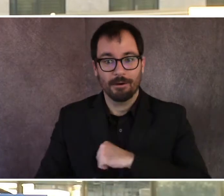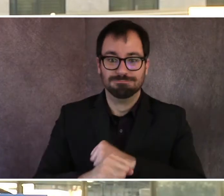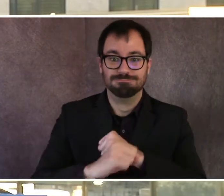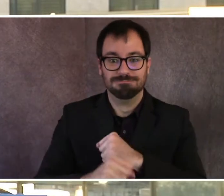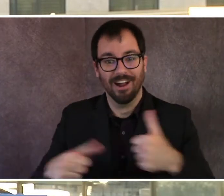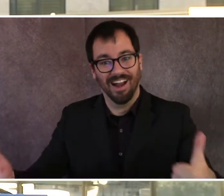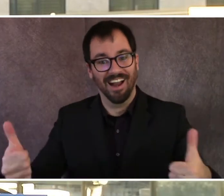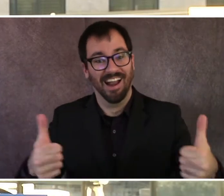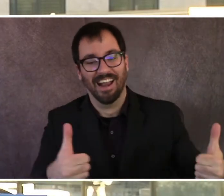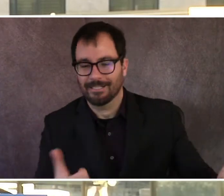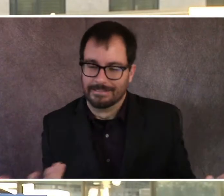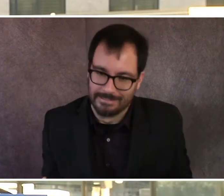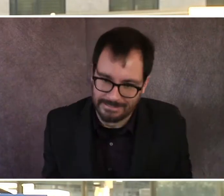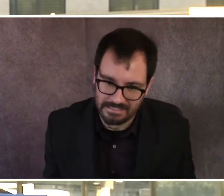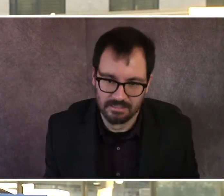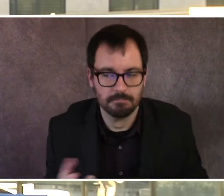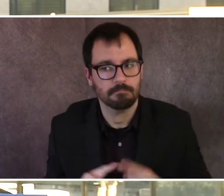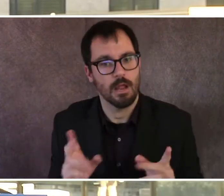will be able to market the city.